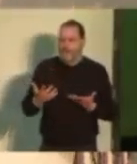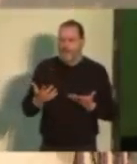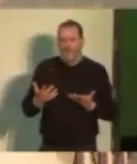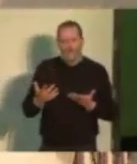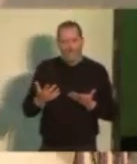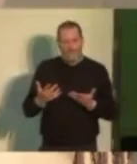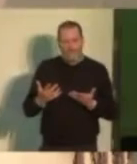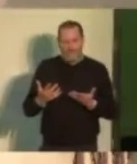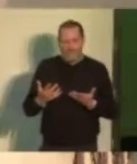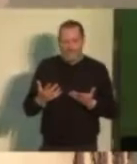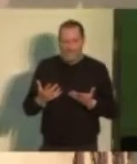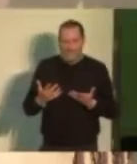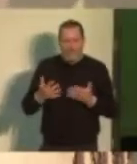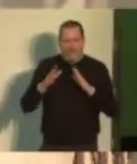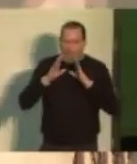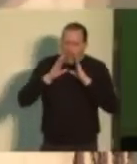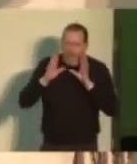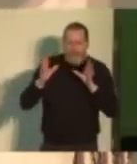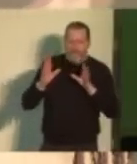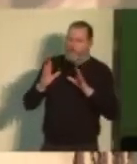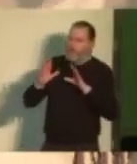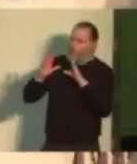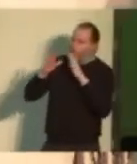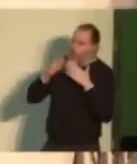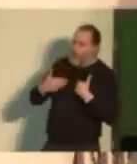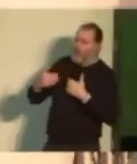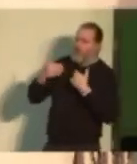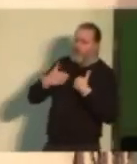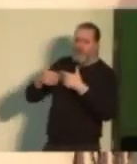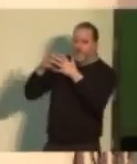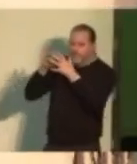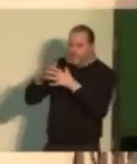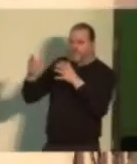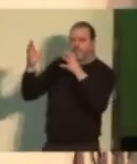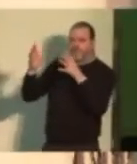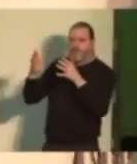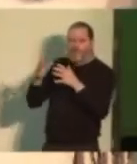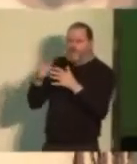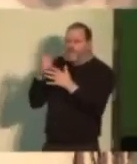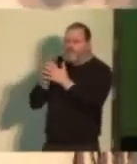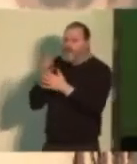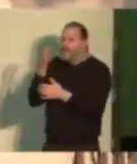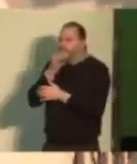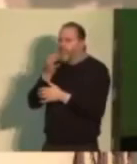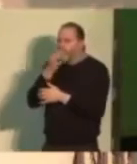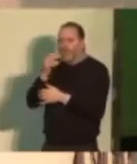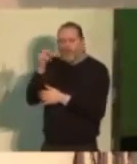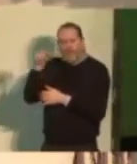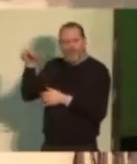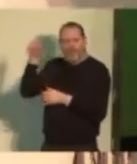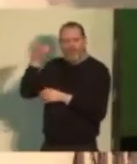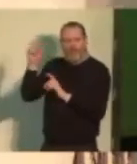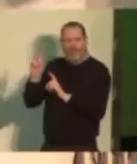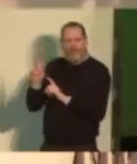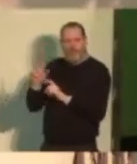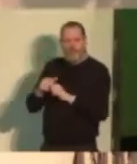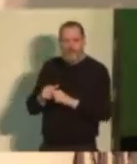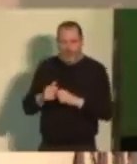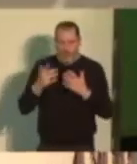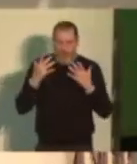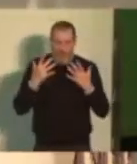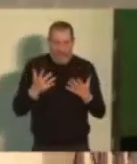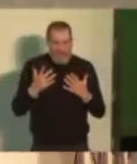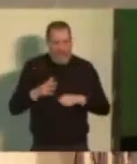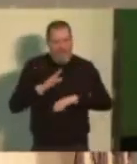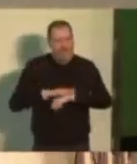extraordinary wealth being produced, but it is going to a handful of people. We are living in a